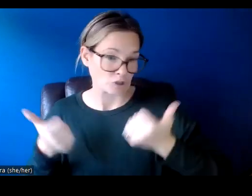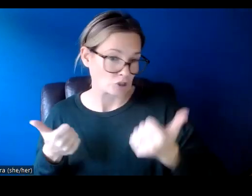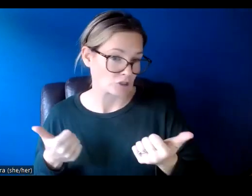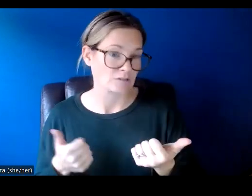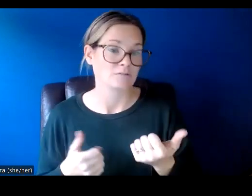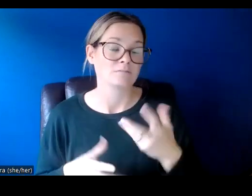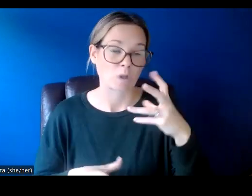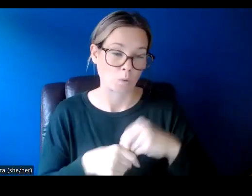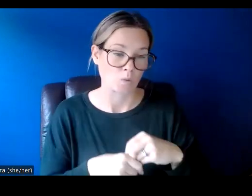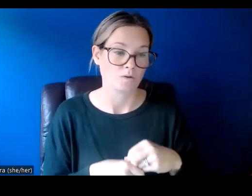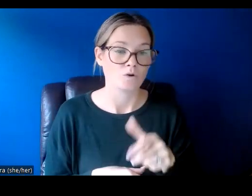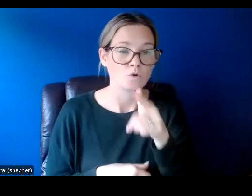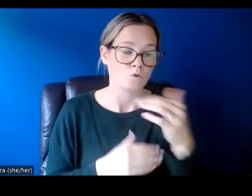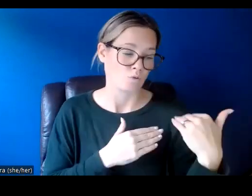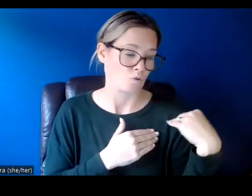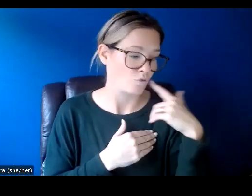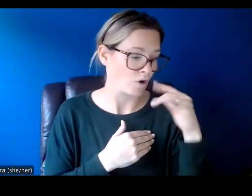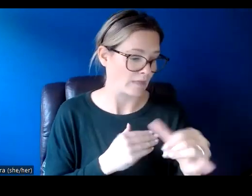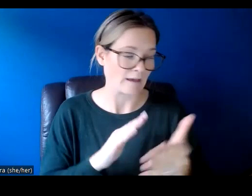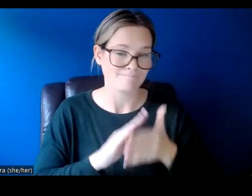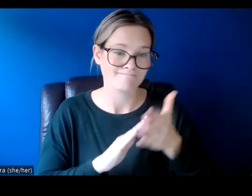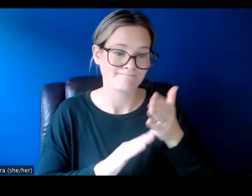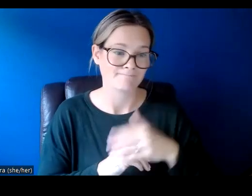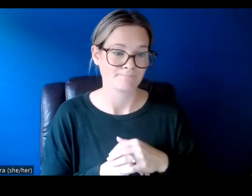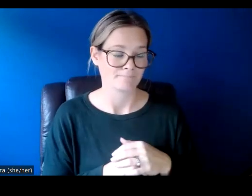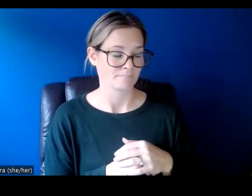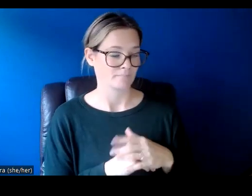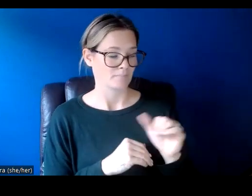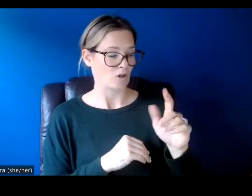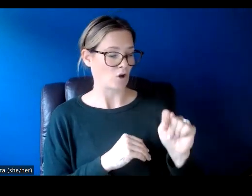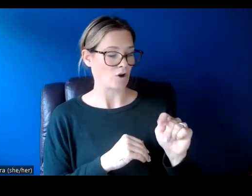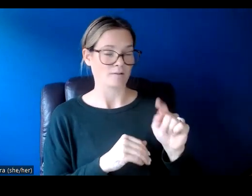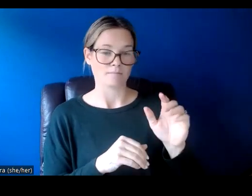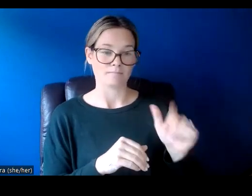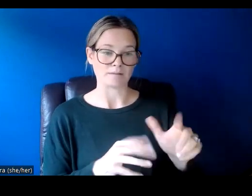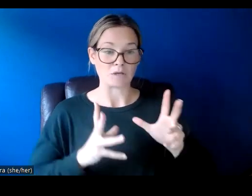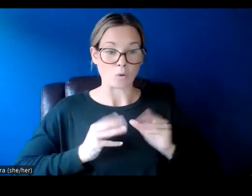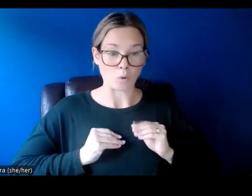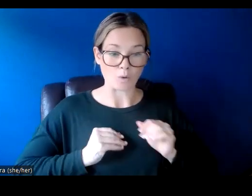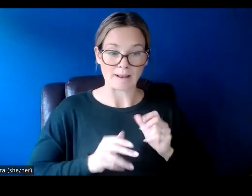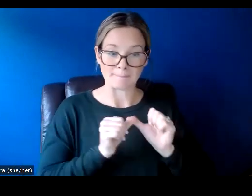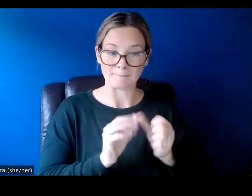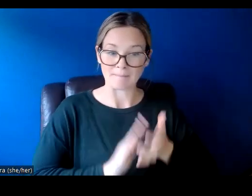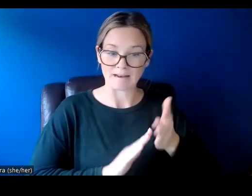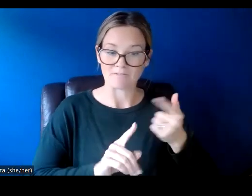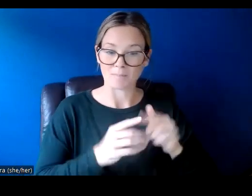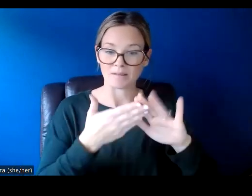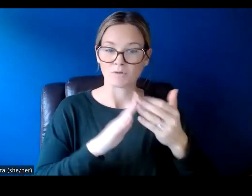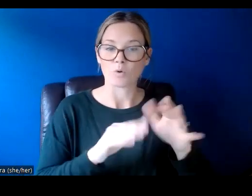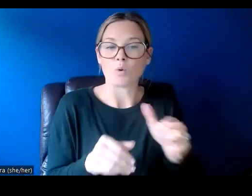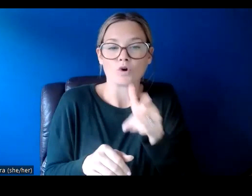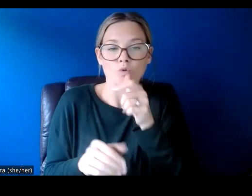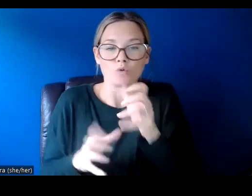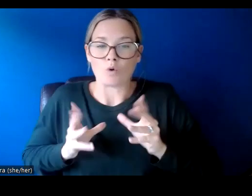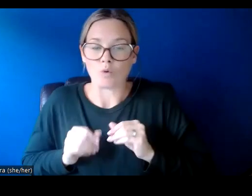Include who will be responsible for this maintenance. The artwork must be owned and maintained by the community or the private site owner